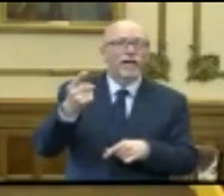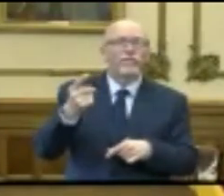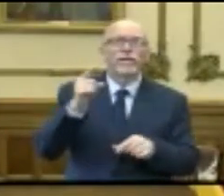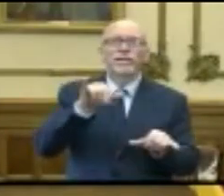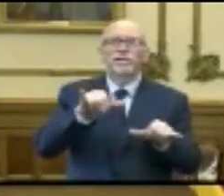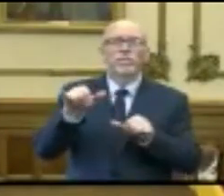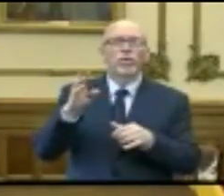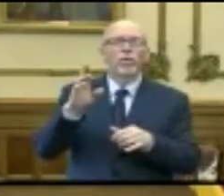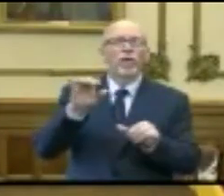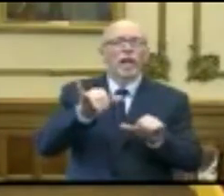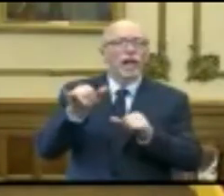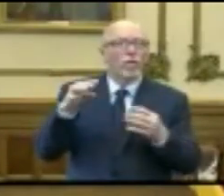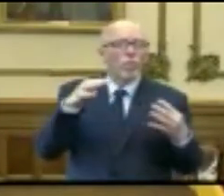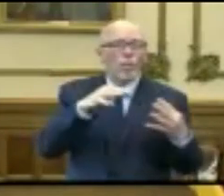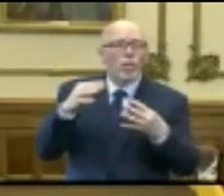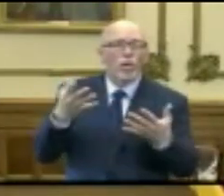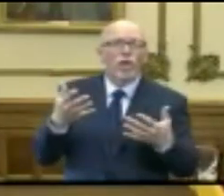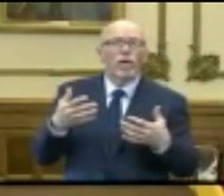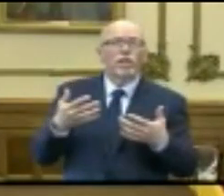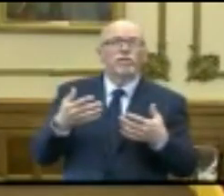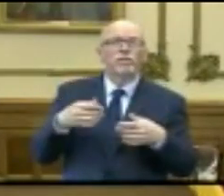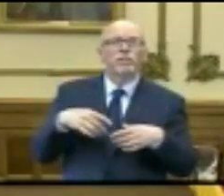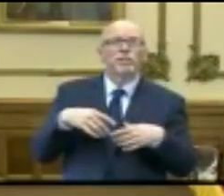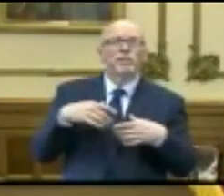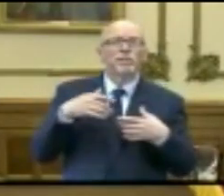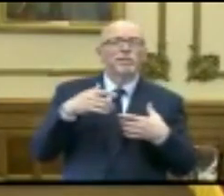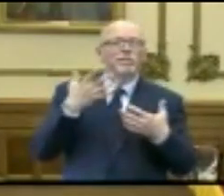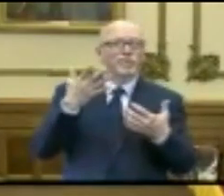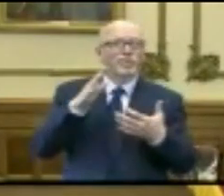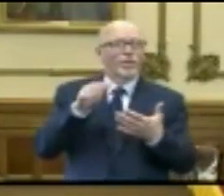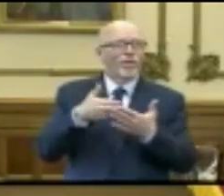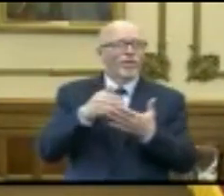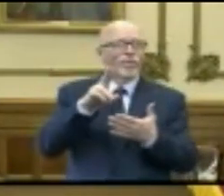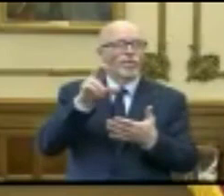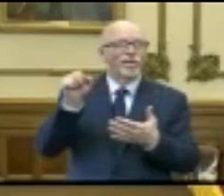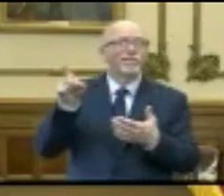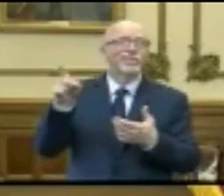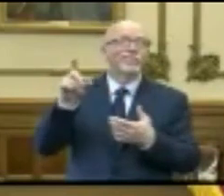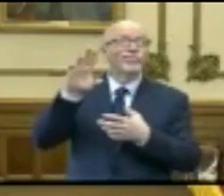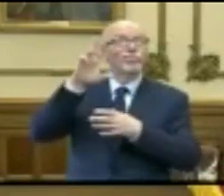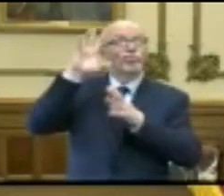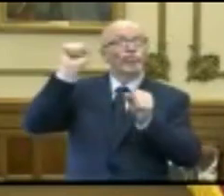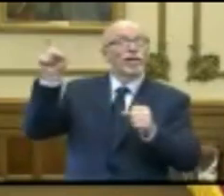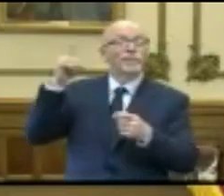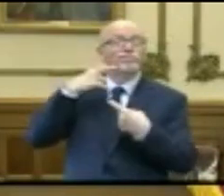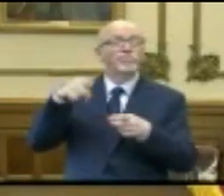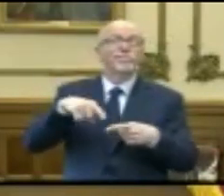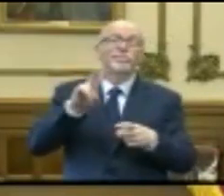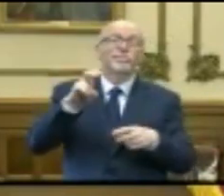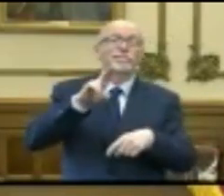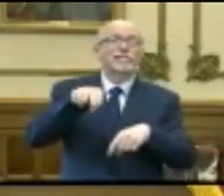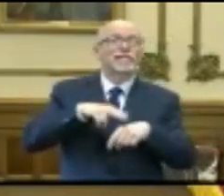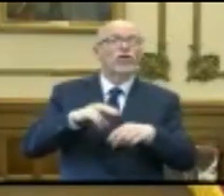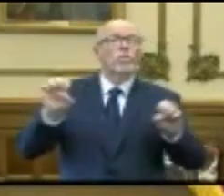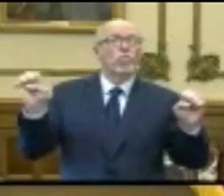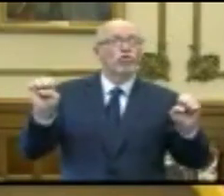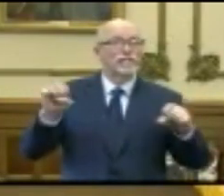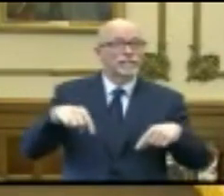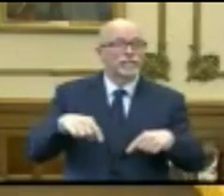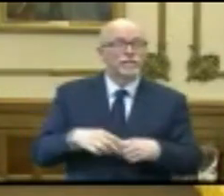a war. The President of United States has declared this to be a national emergency.